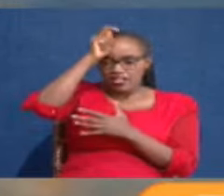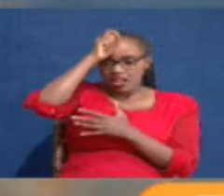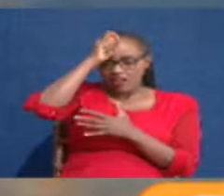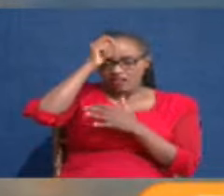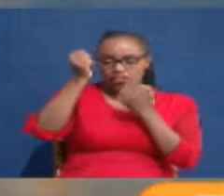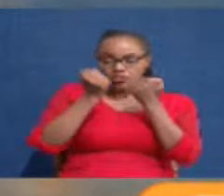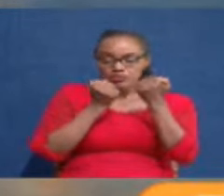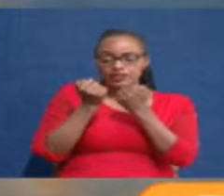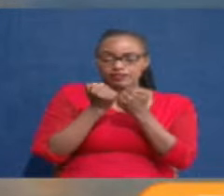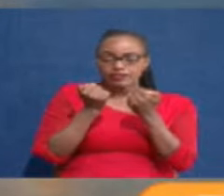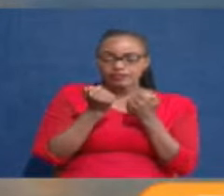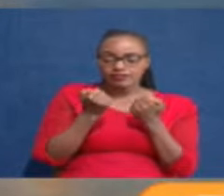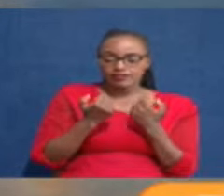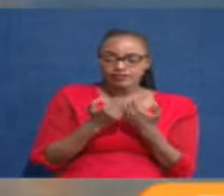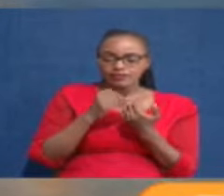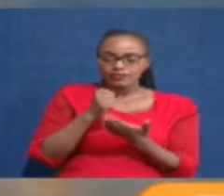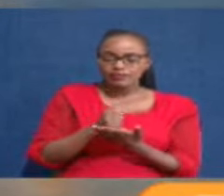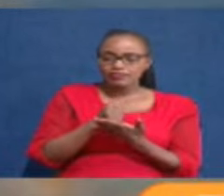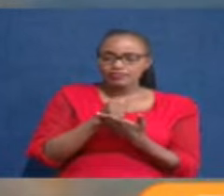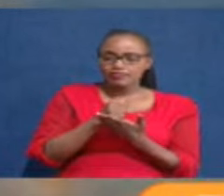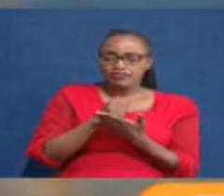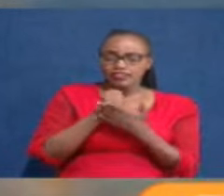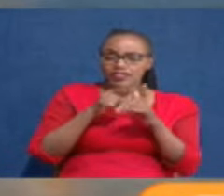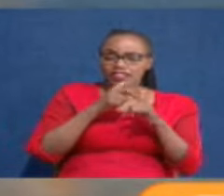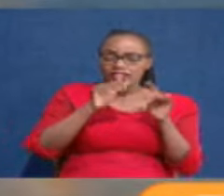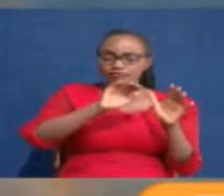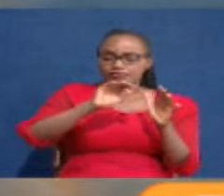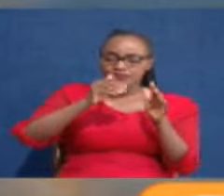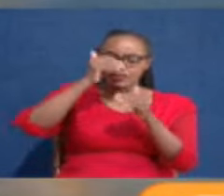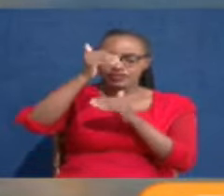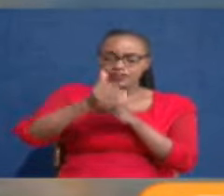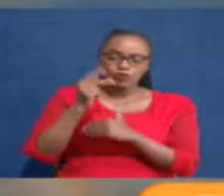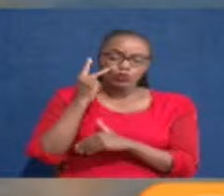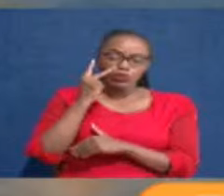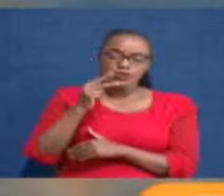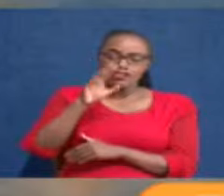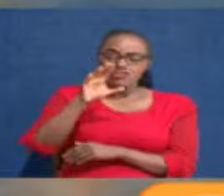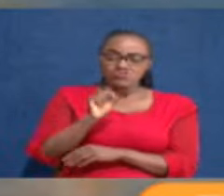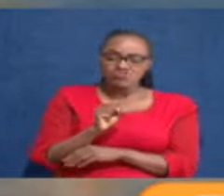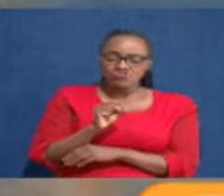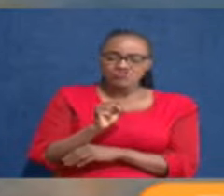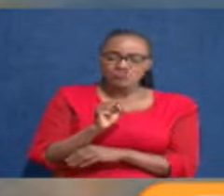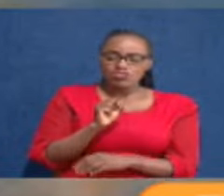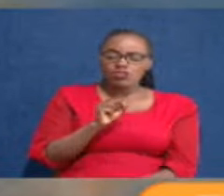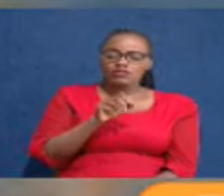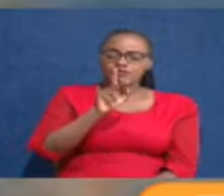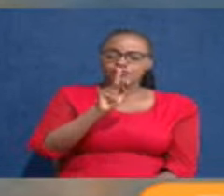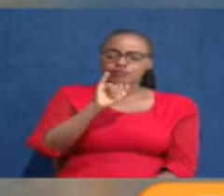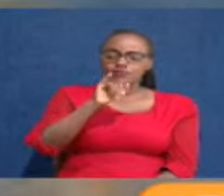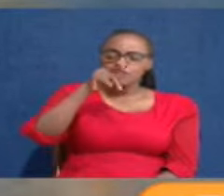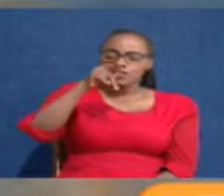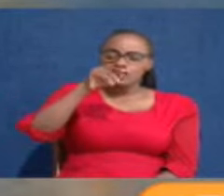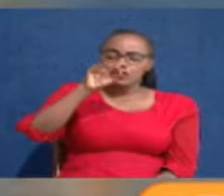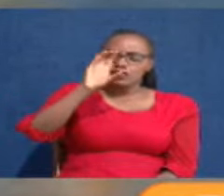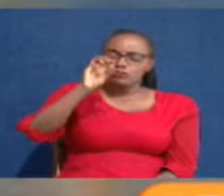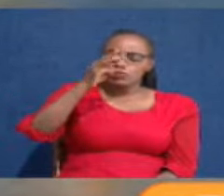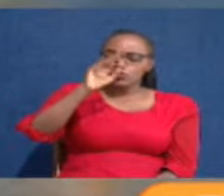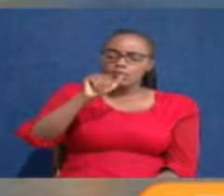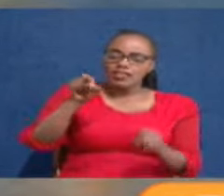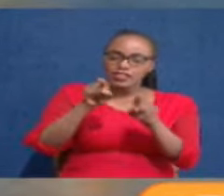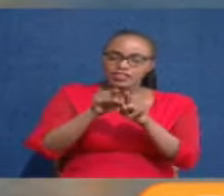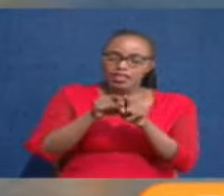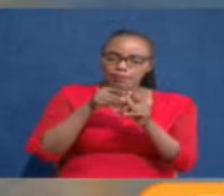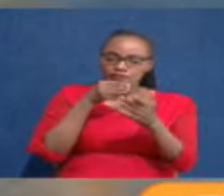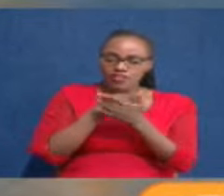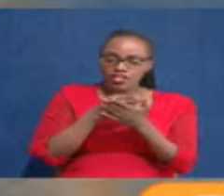tax on bread as well then after that we see the cabinet secretary before the same finance and planning committee